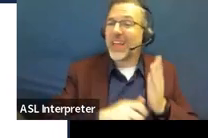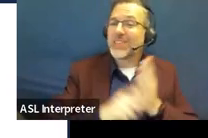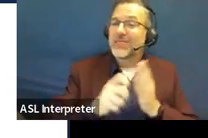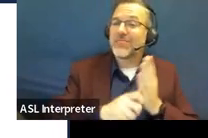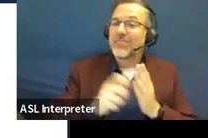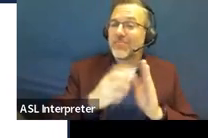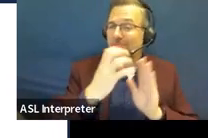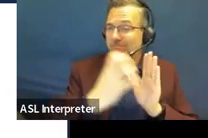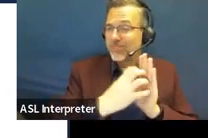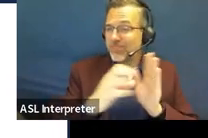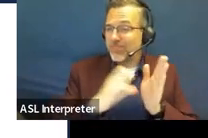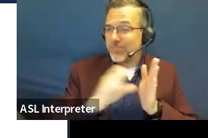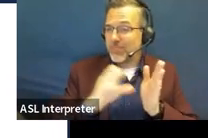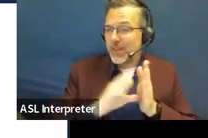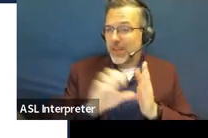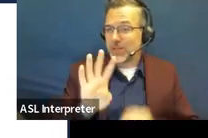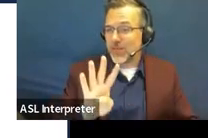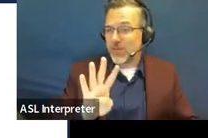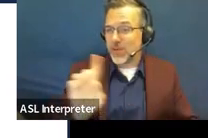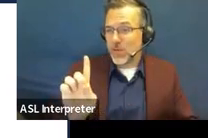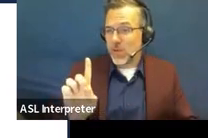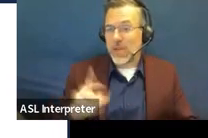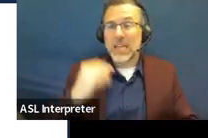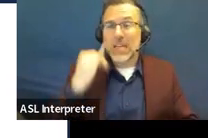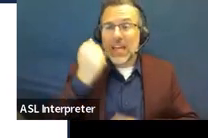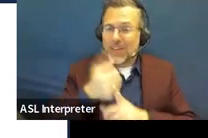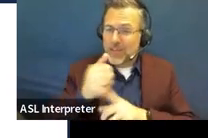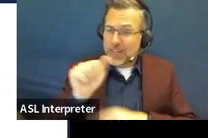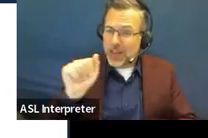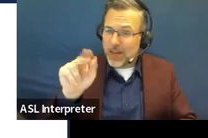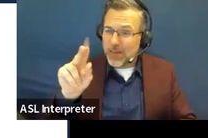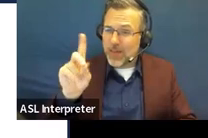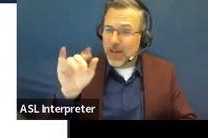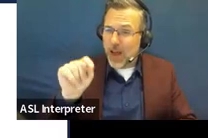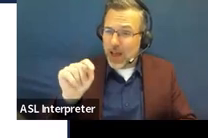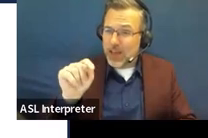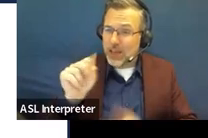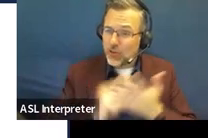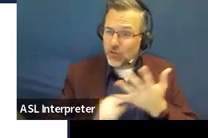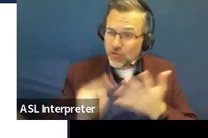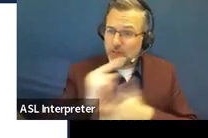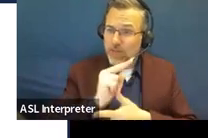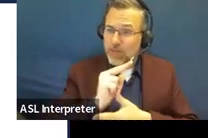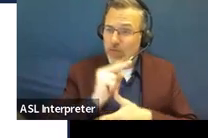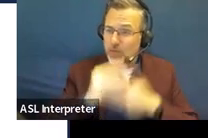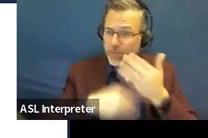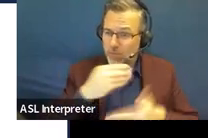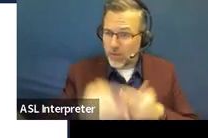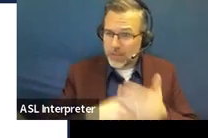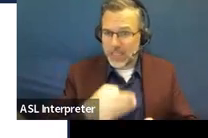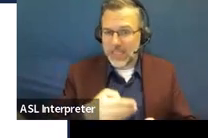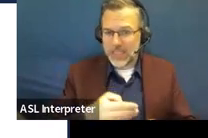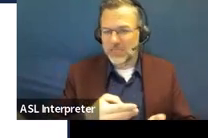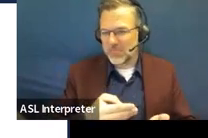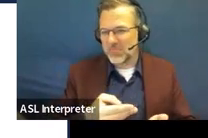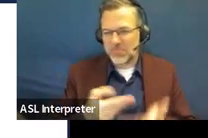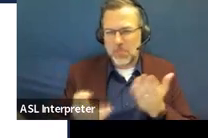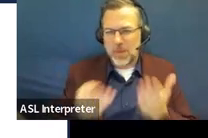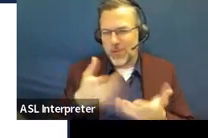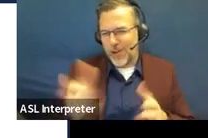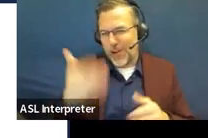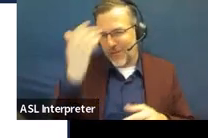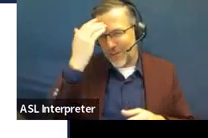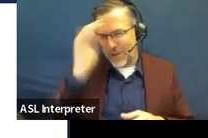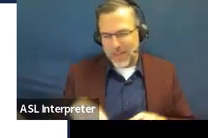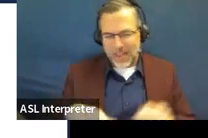If you're in the audit review process, you've probably heard us talking about that. And so just